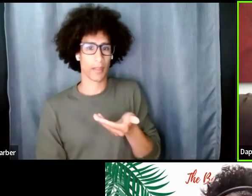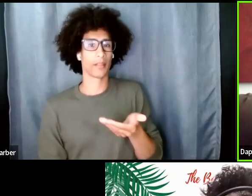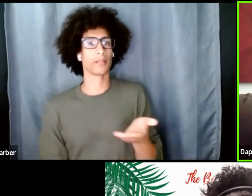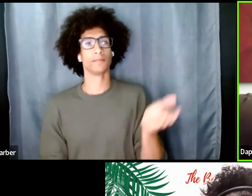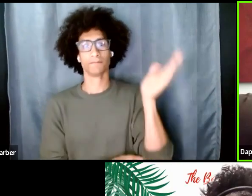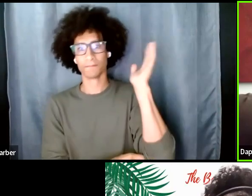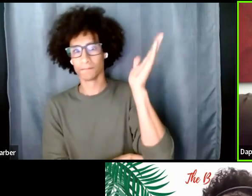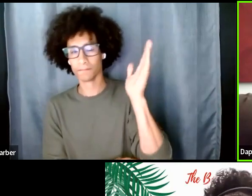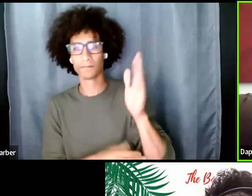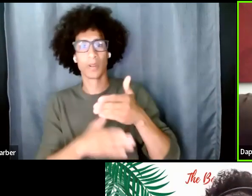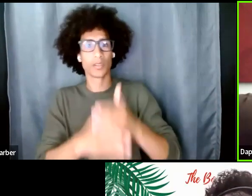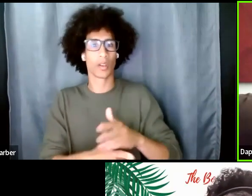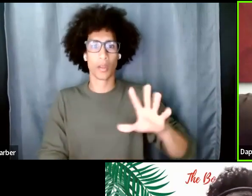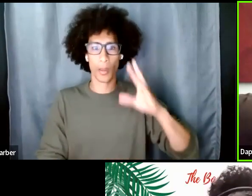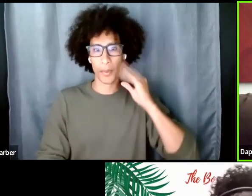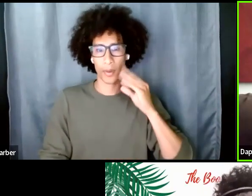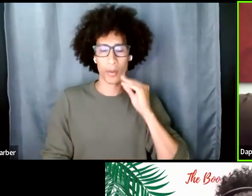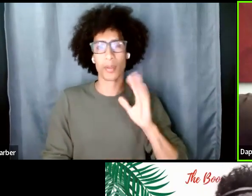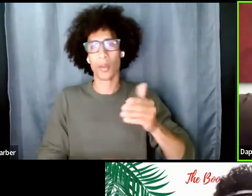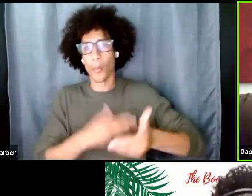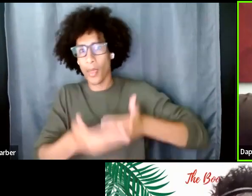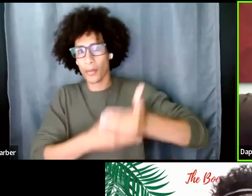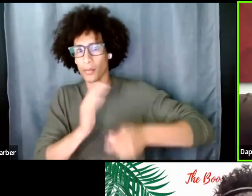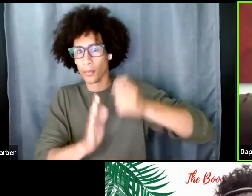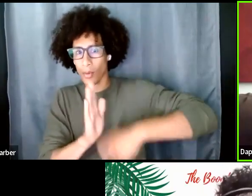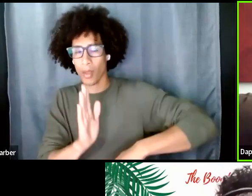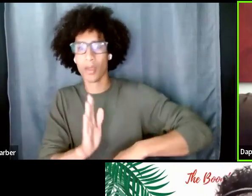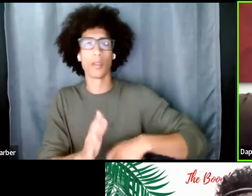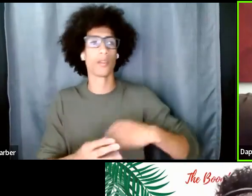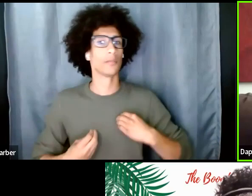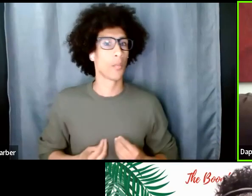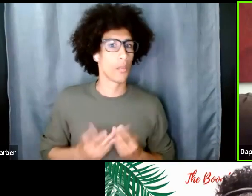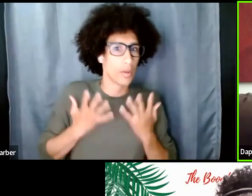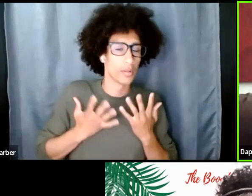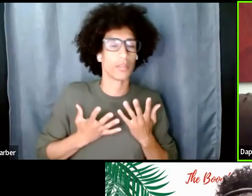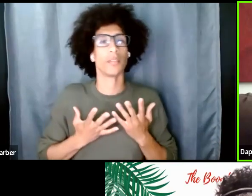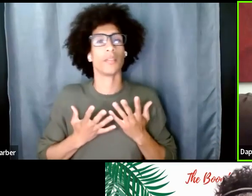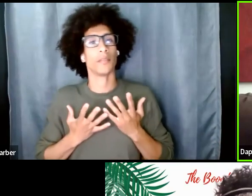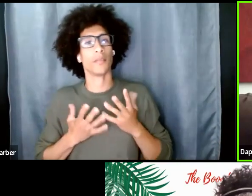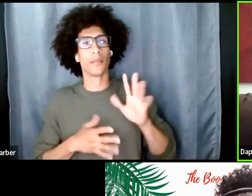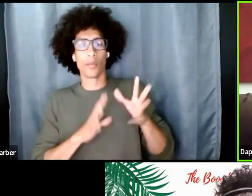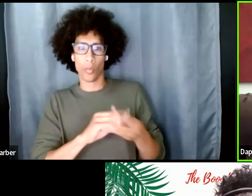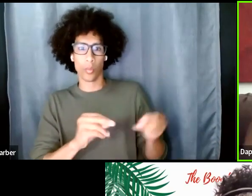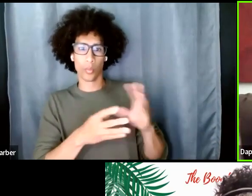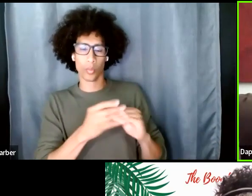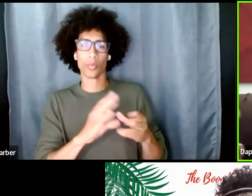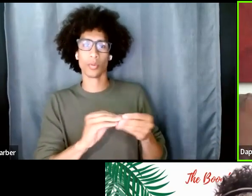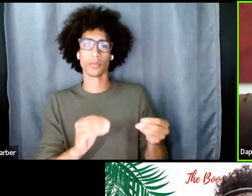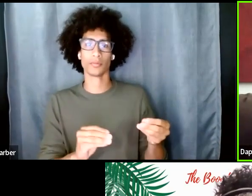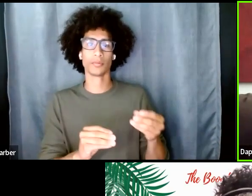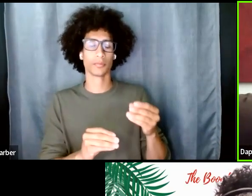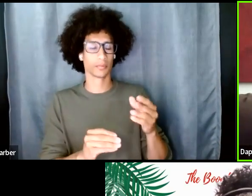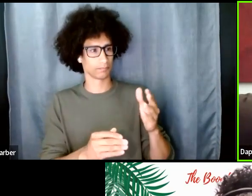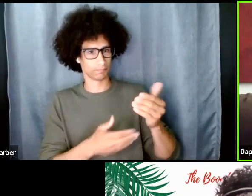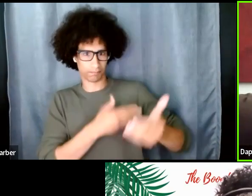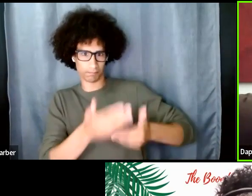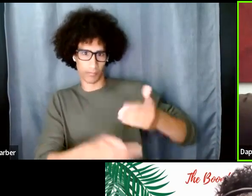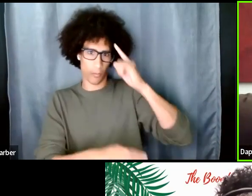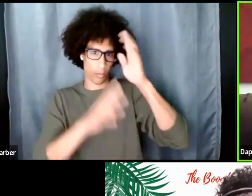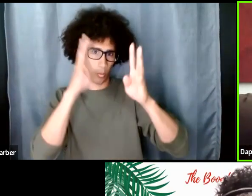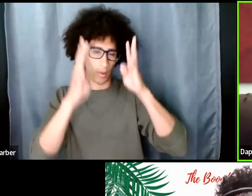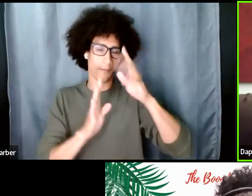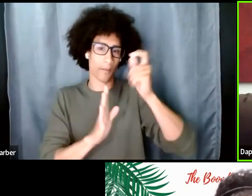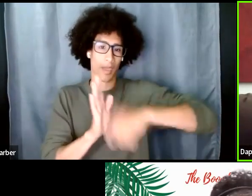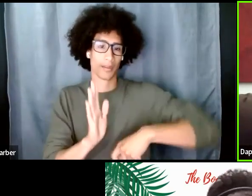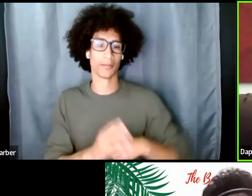anecdotes on their process inspiration and their process for dramatic writing um again we're very excited to announce you